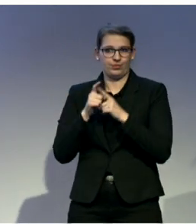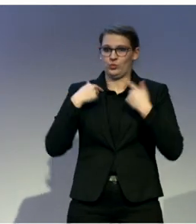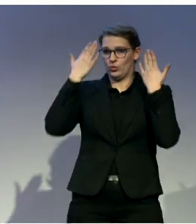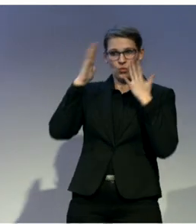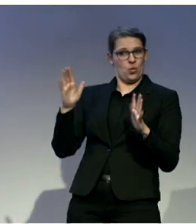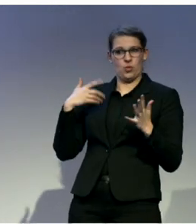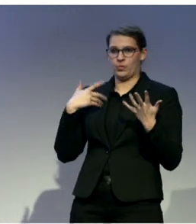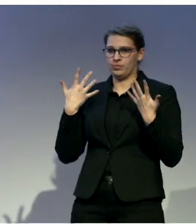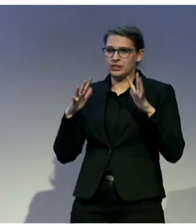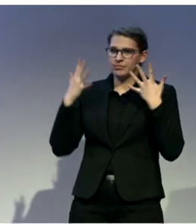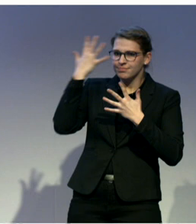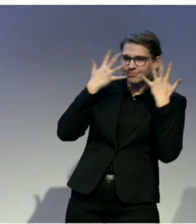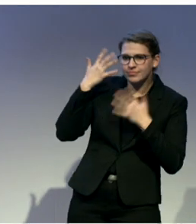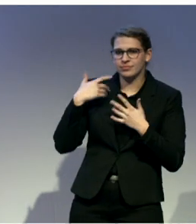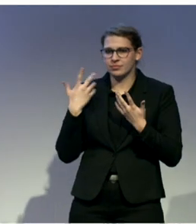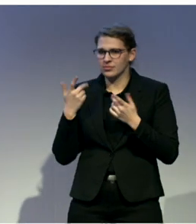language?